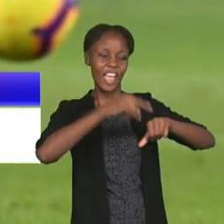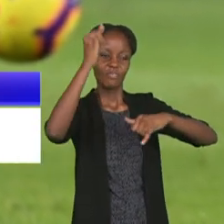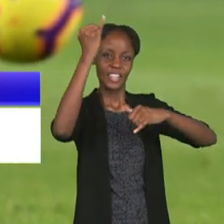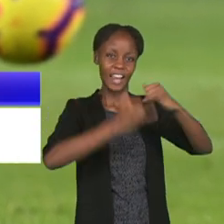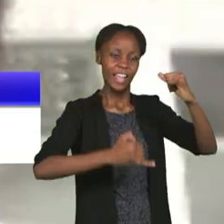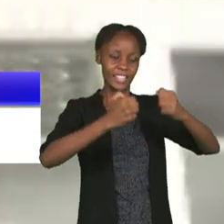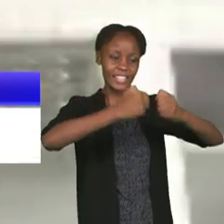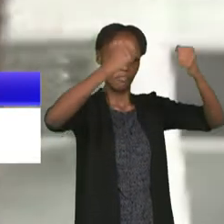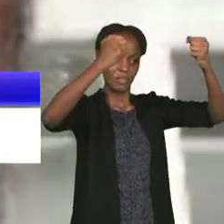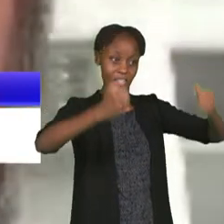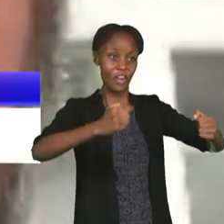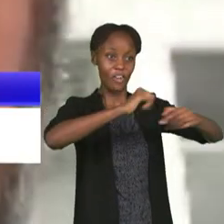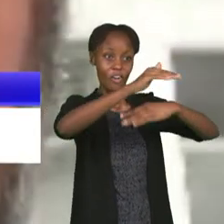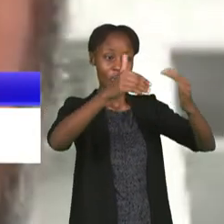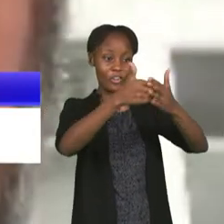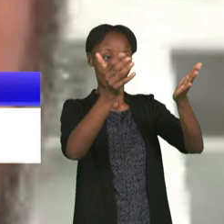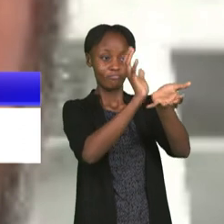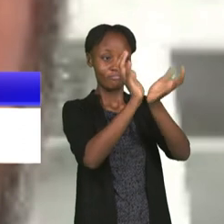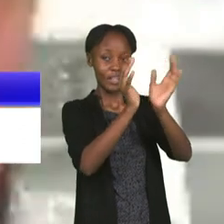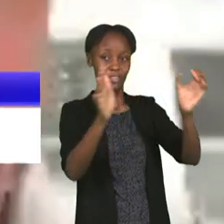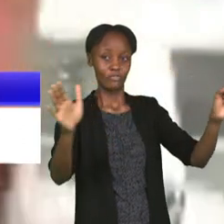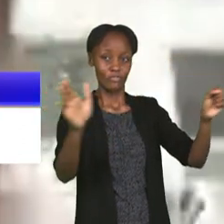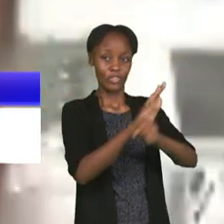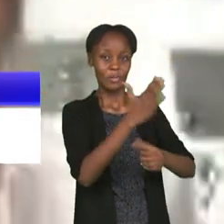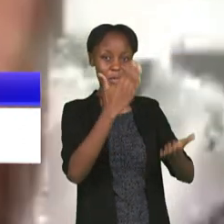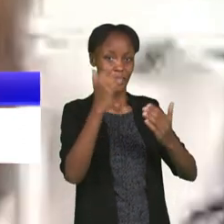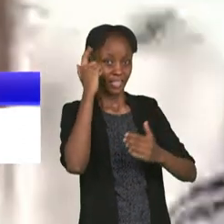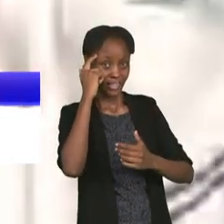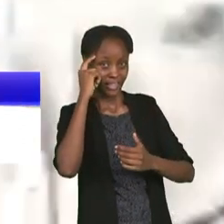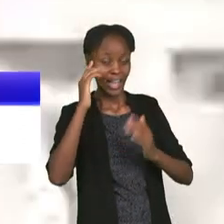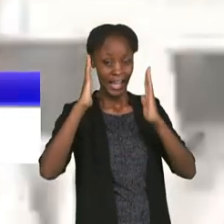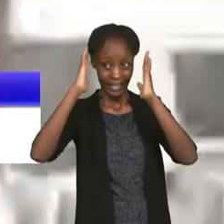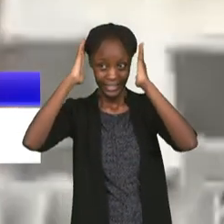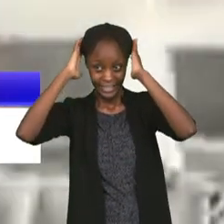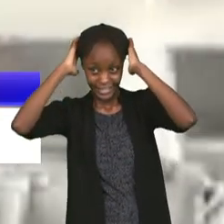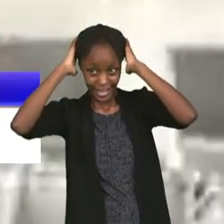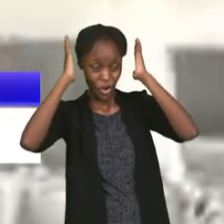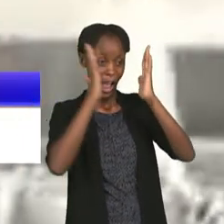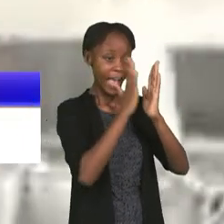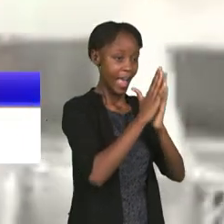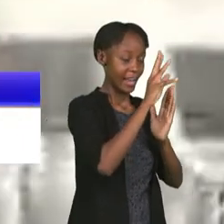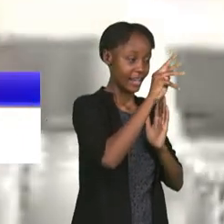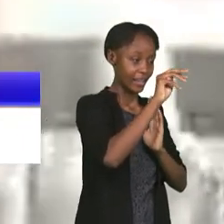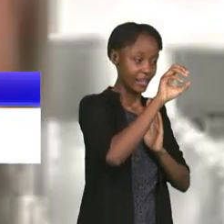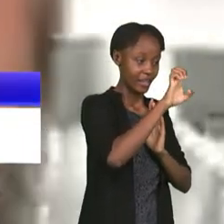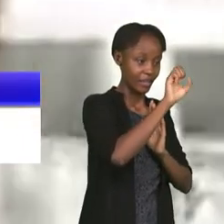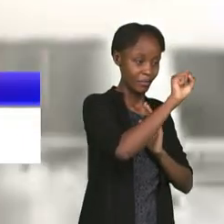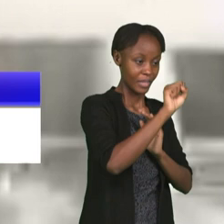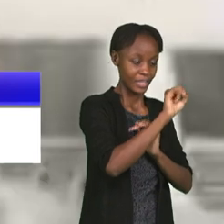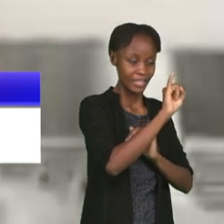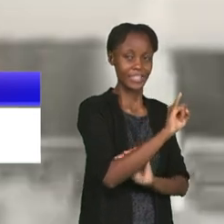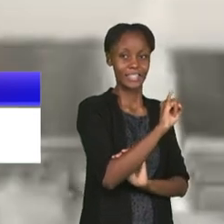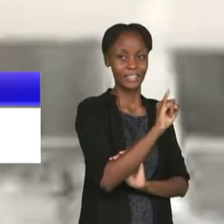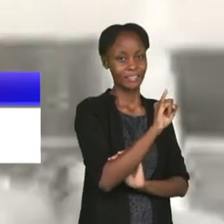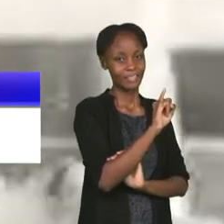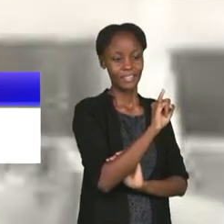with a full stadium, I think Cristiano and Messi didn't wait for